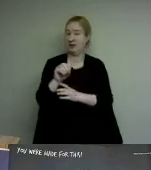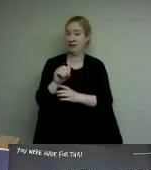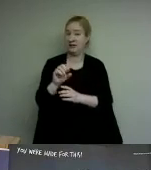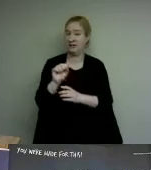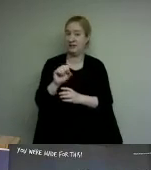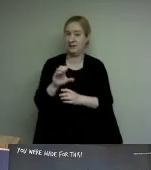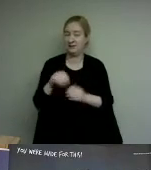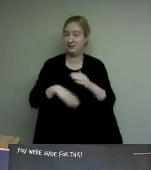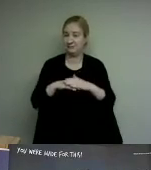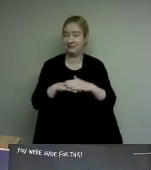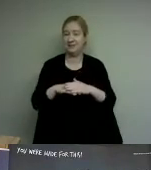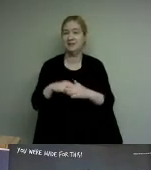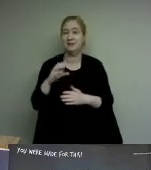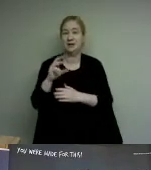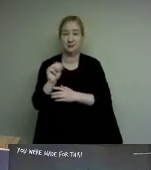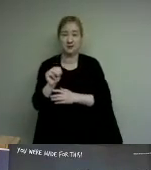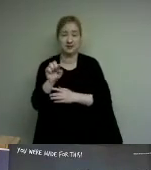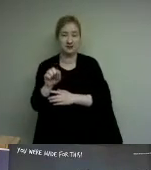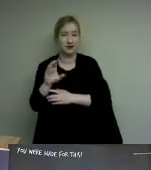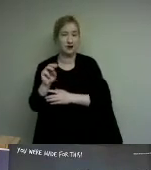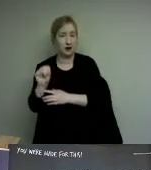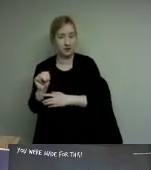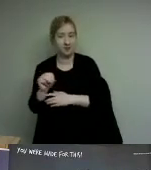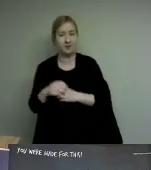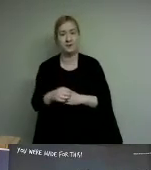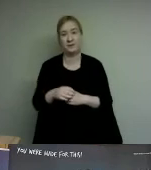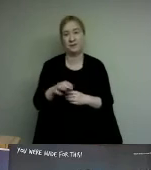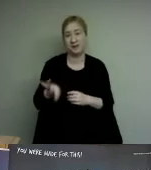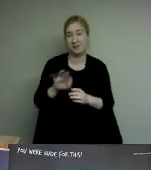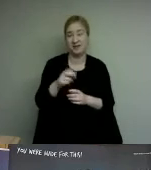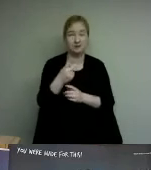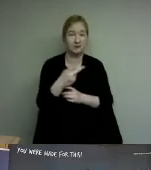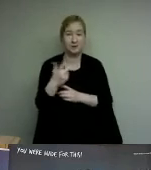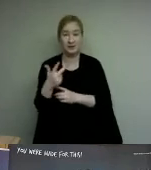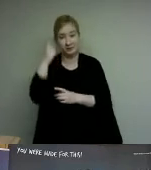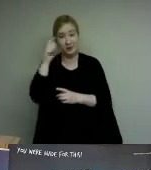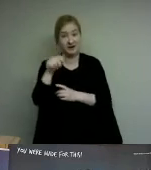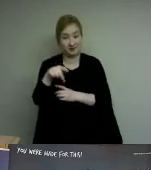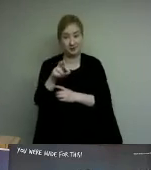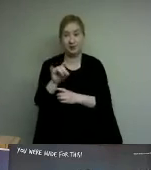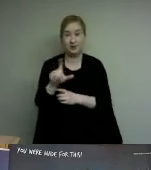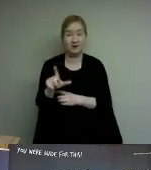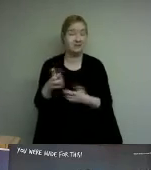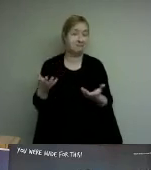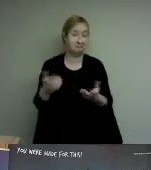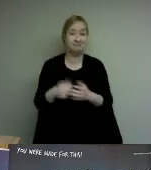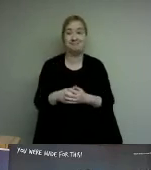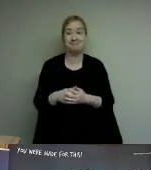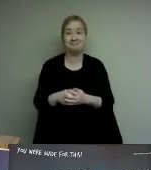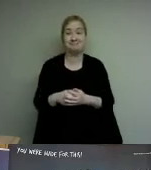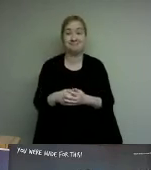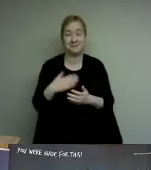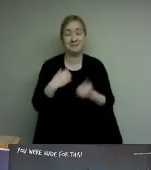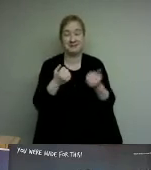dot com and we will pick two or three to play at our next event in april so what do you have to lose so check